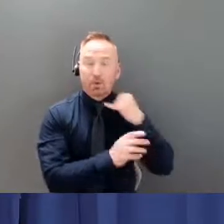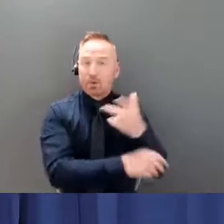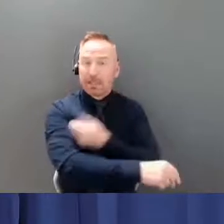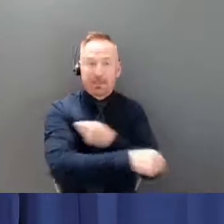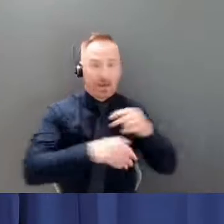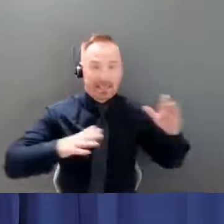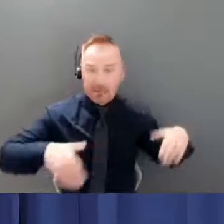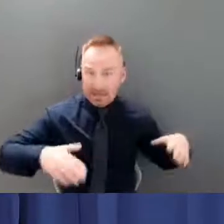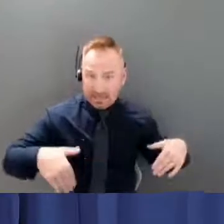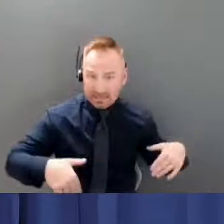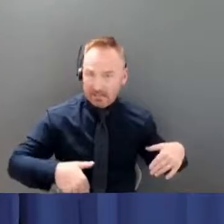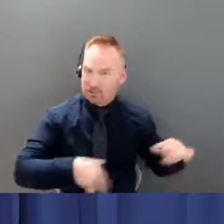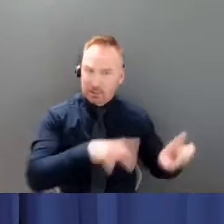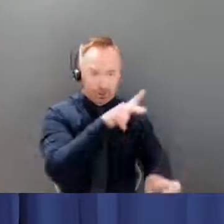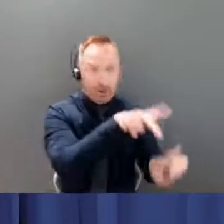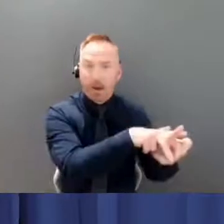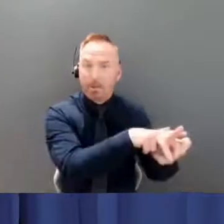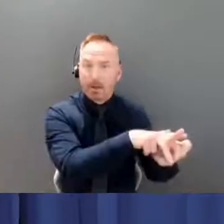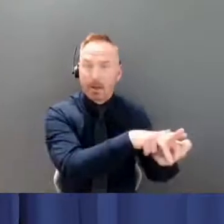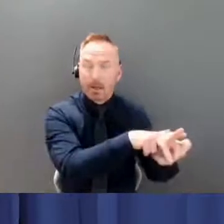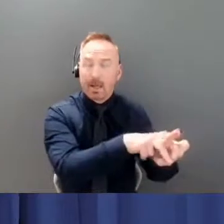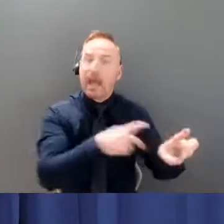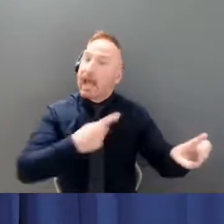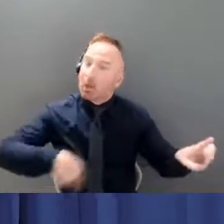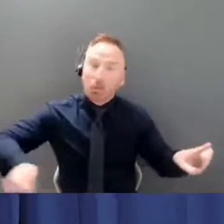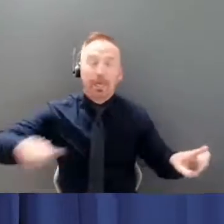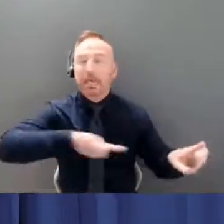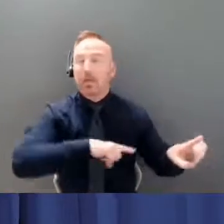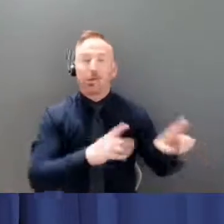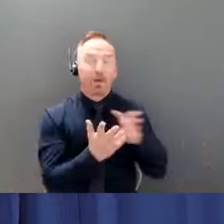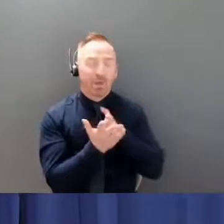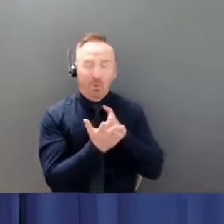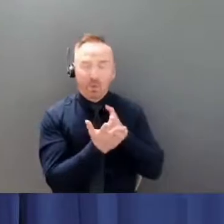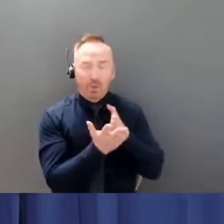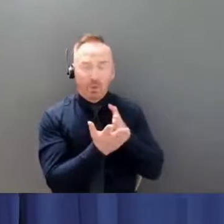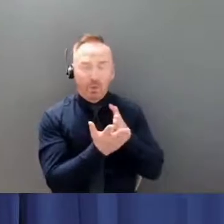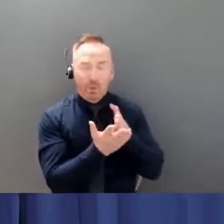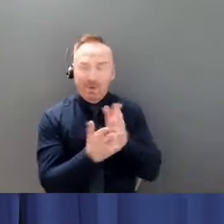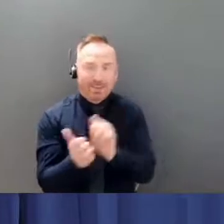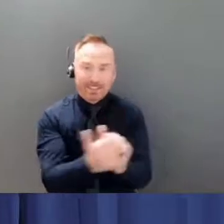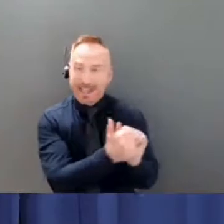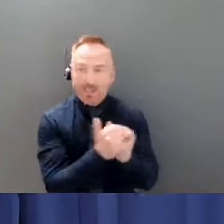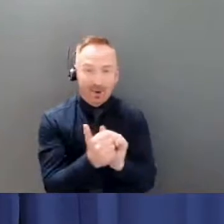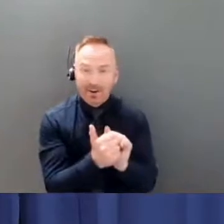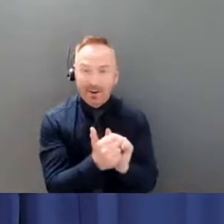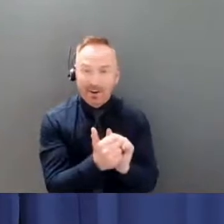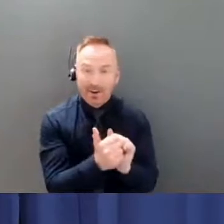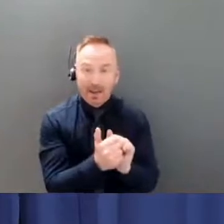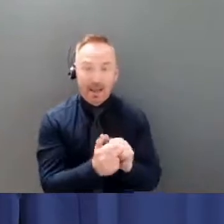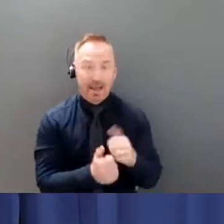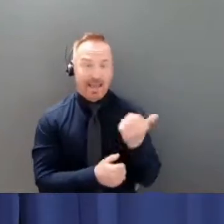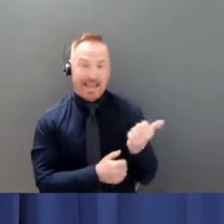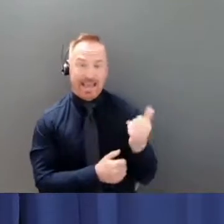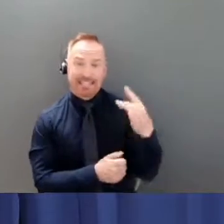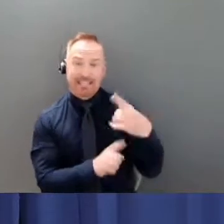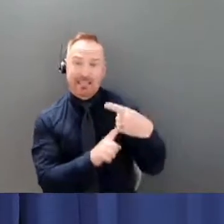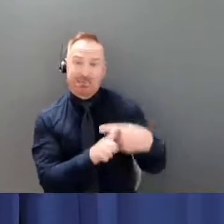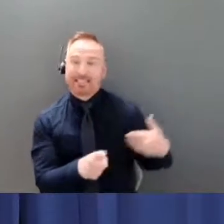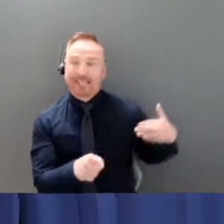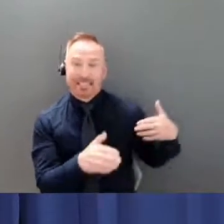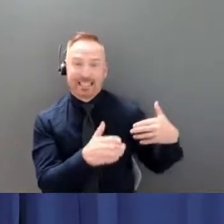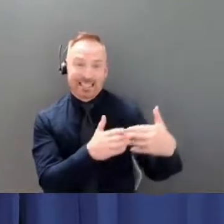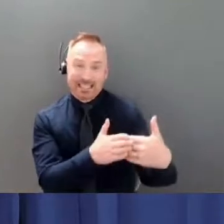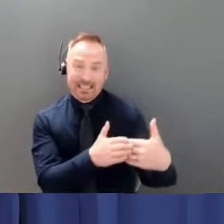just as we have with every challenge in the last year and a half that's it for today be kind